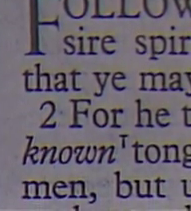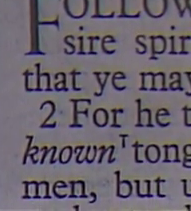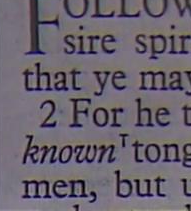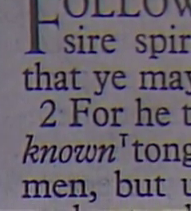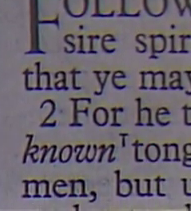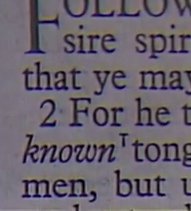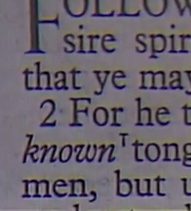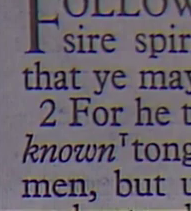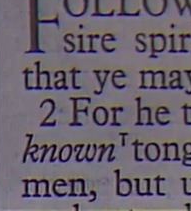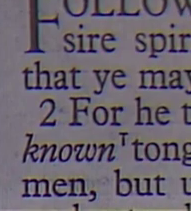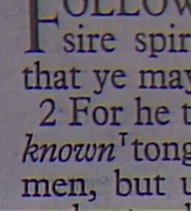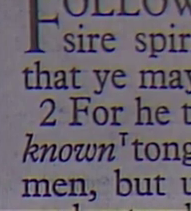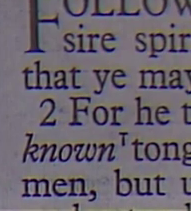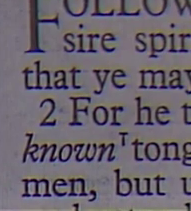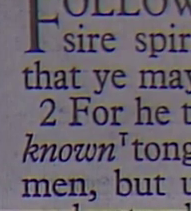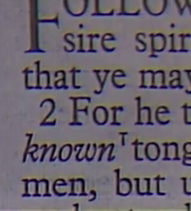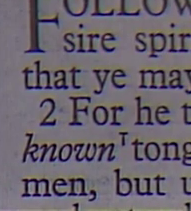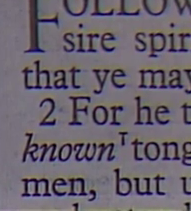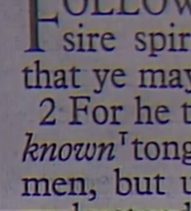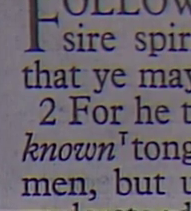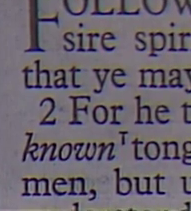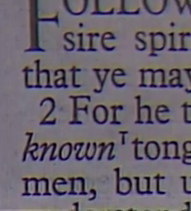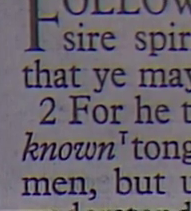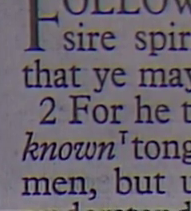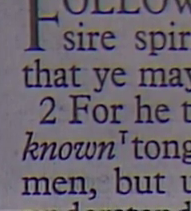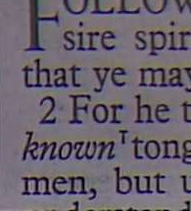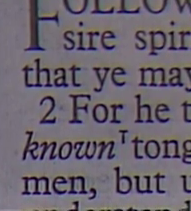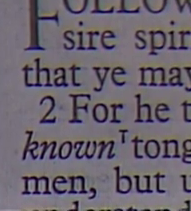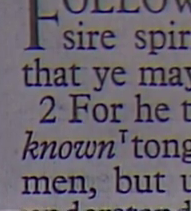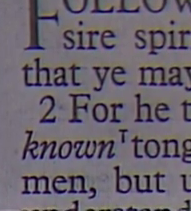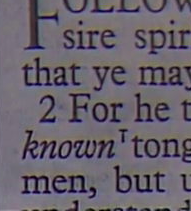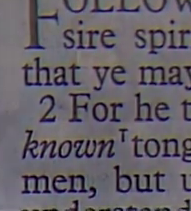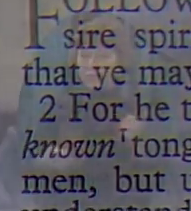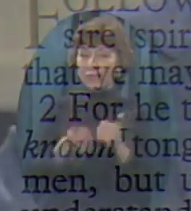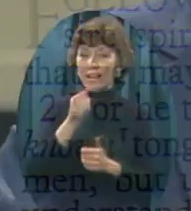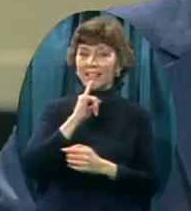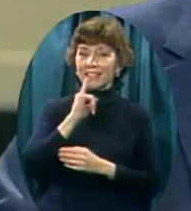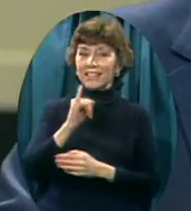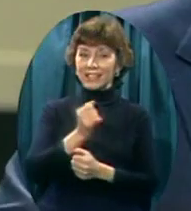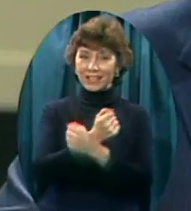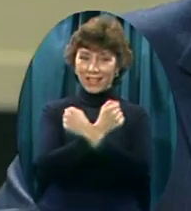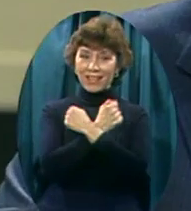three But the greatest of these Is love Let us pray